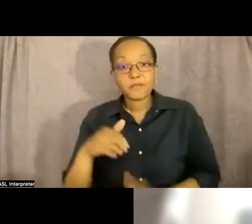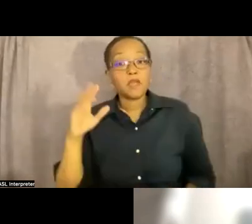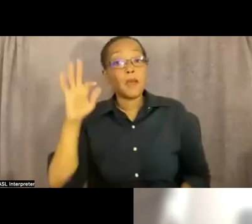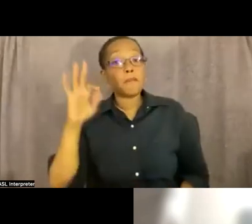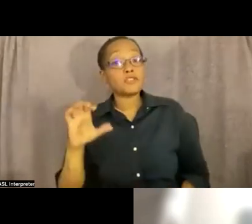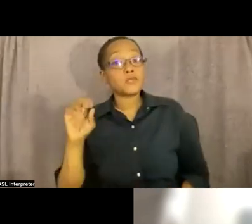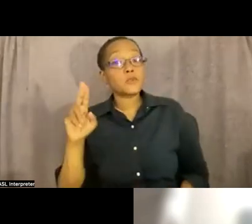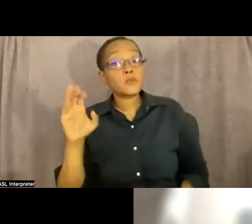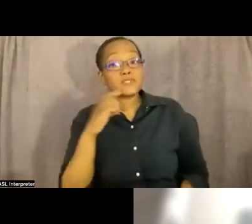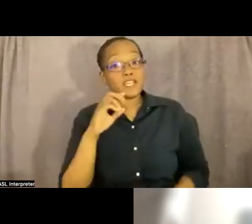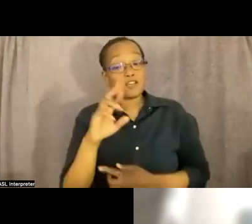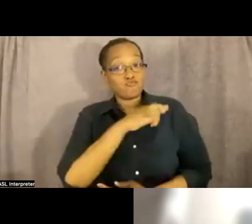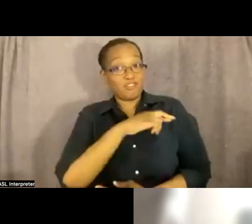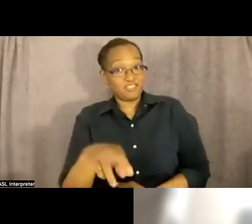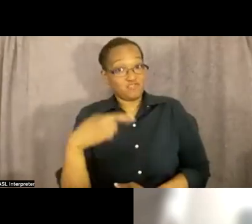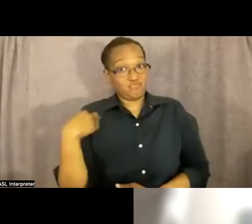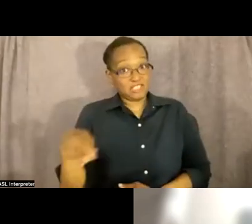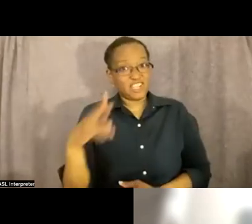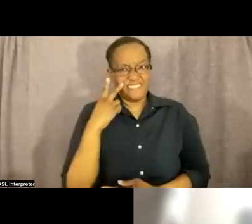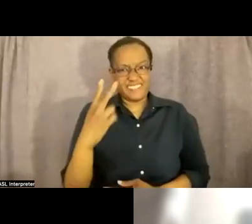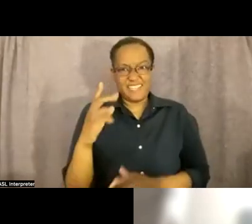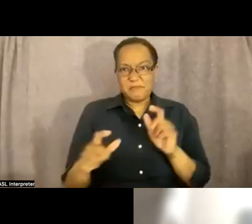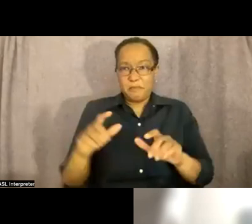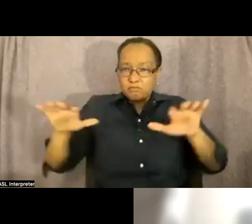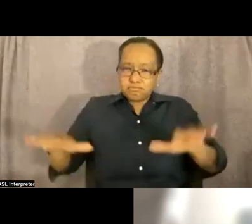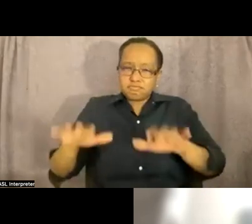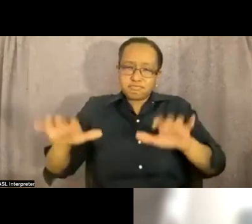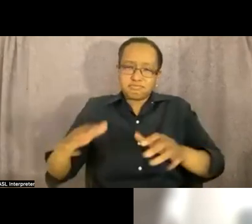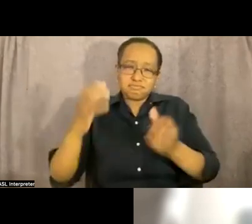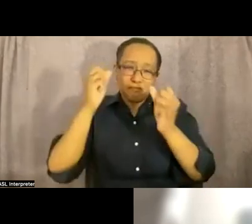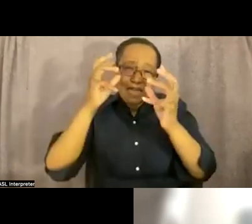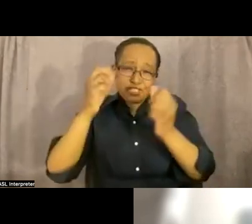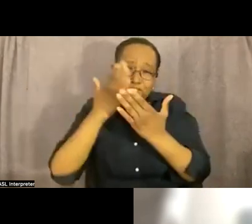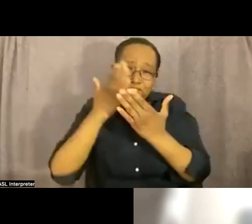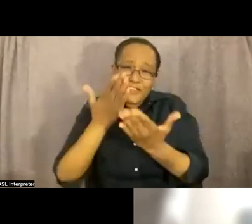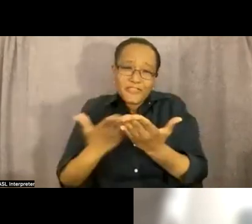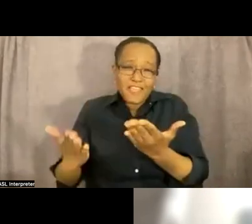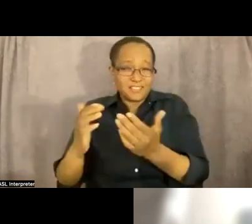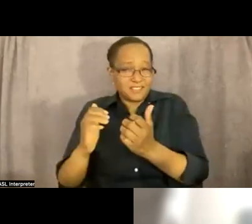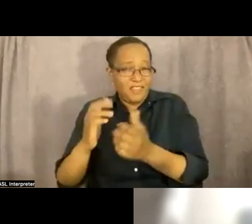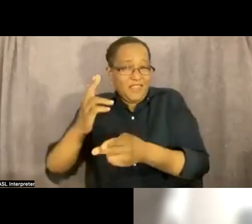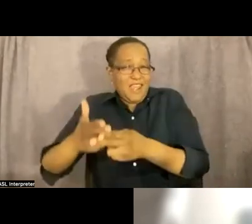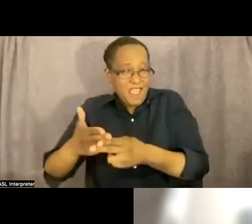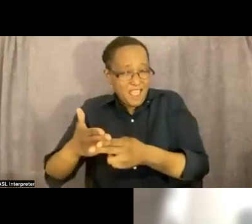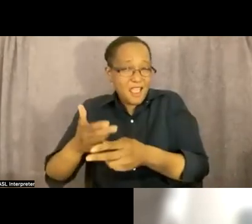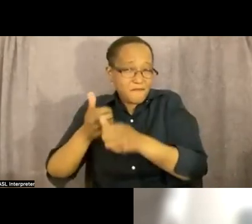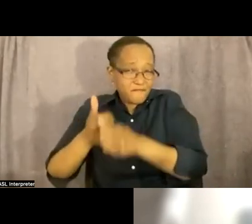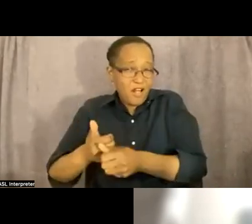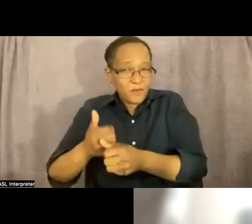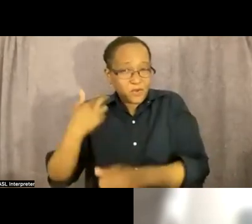tremendous good in the name of religion and tremendous damage in the name of religion